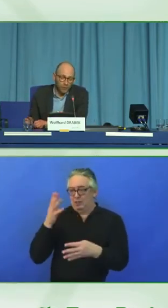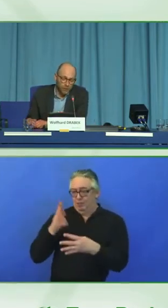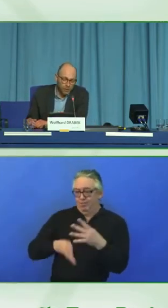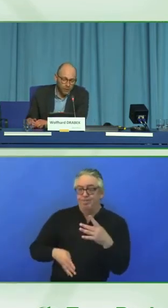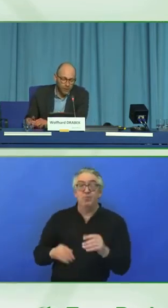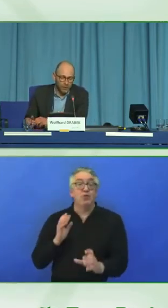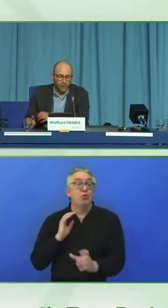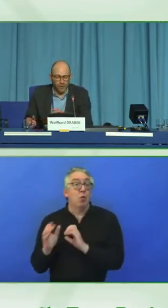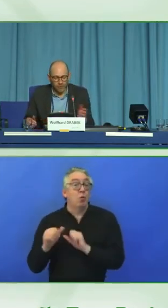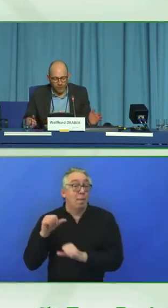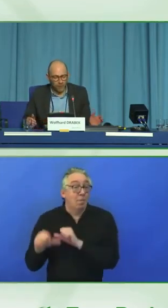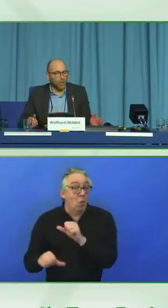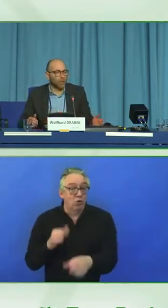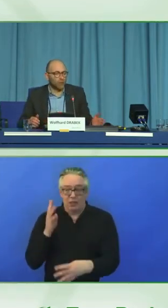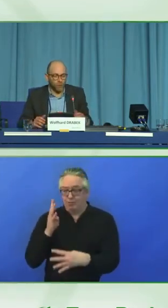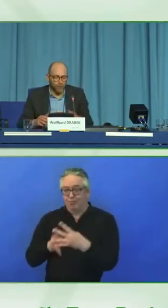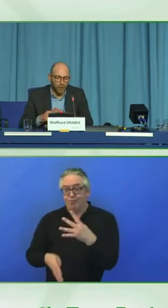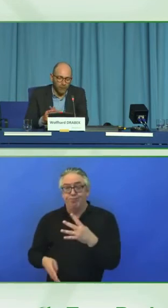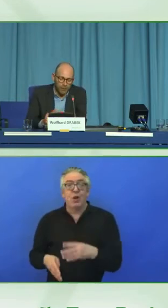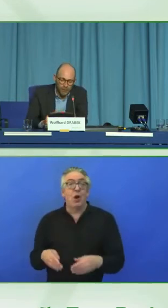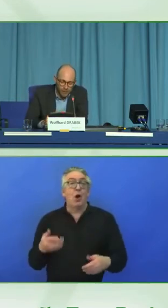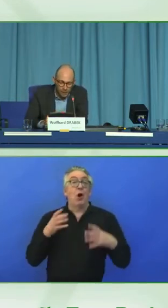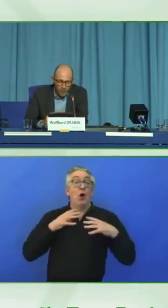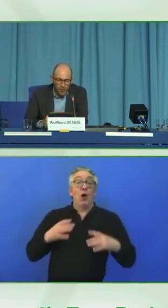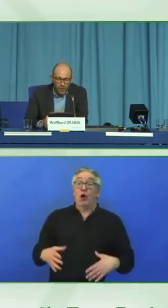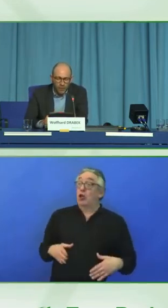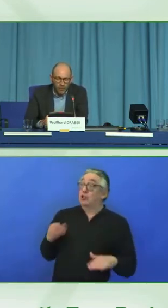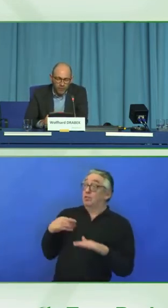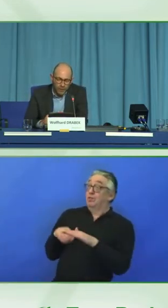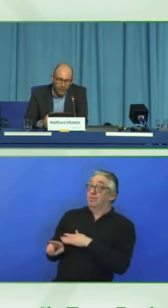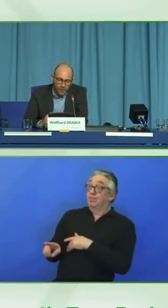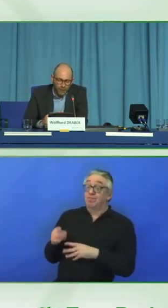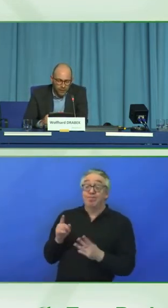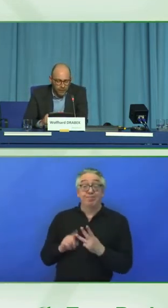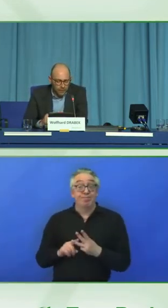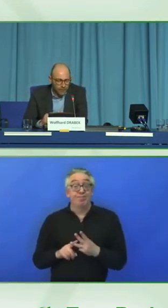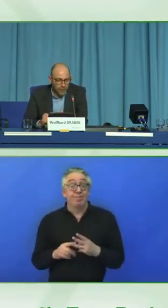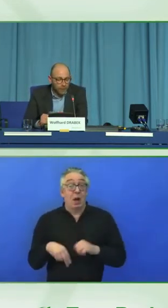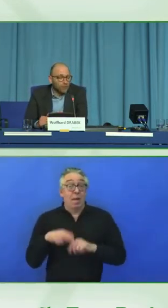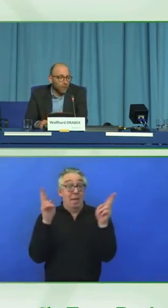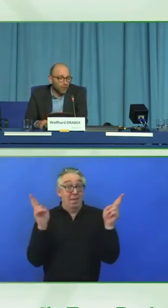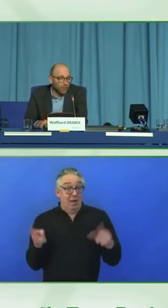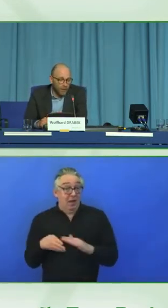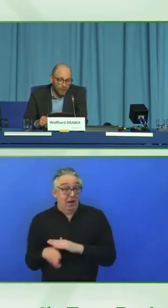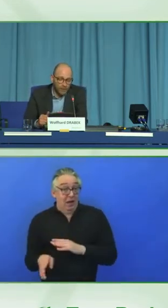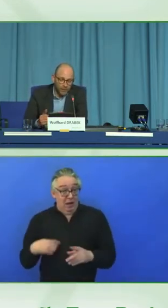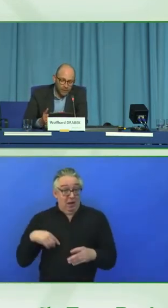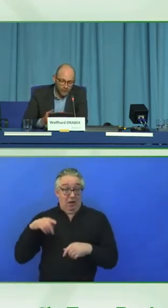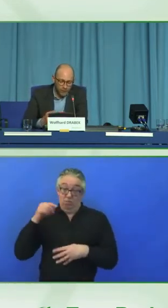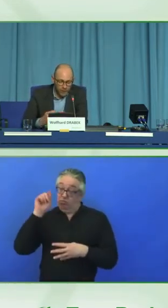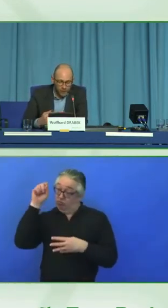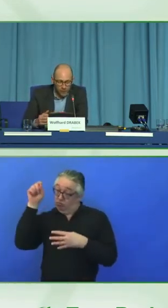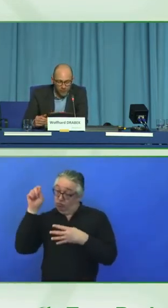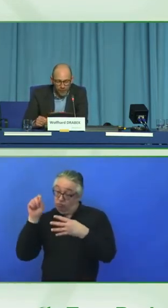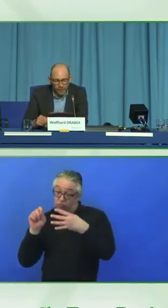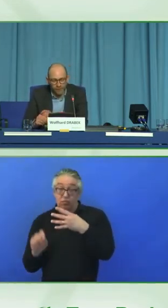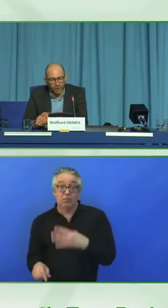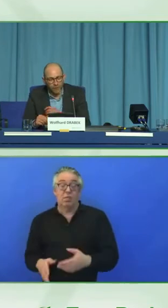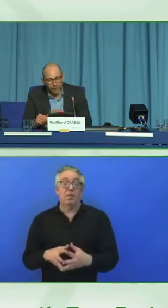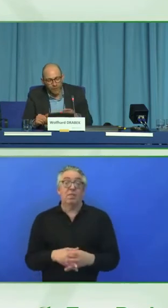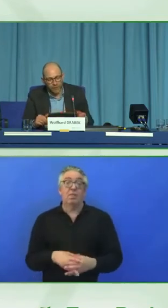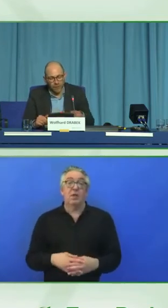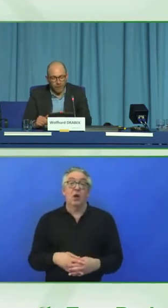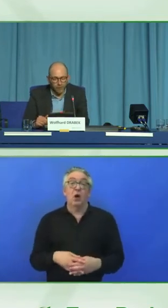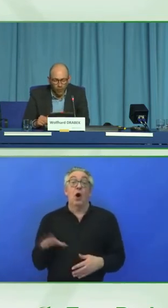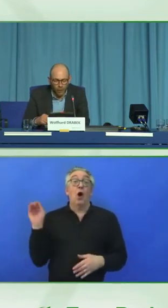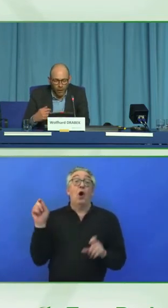customer journey, as well as construction requirements. We then analyze the status of accessibility of the company and